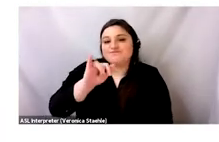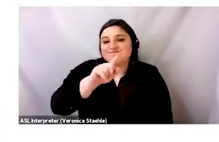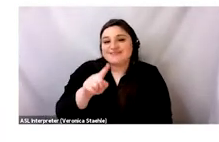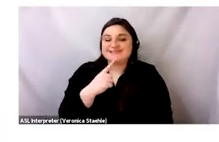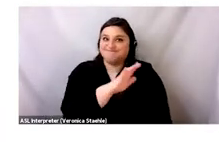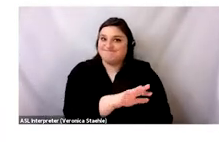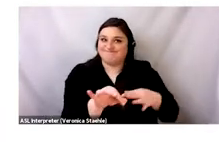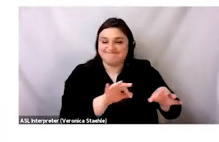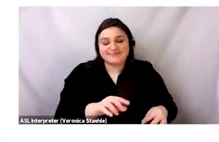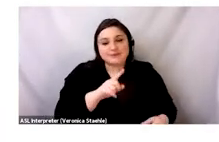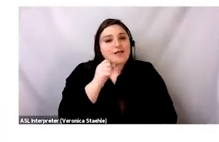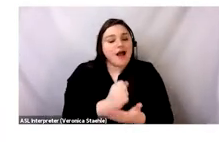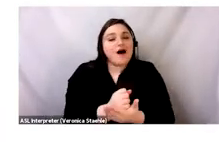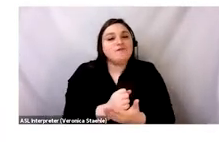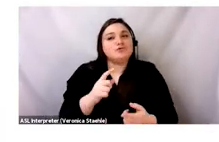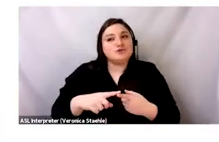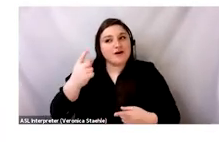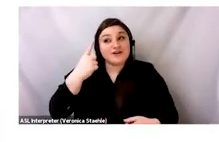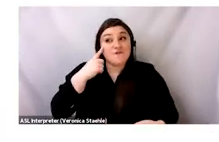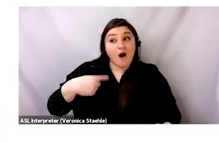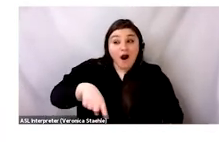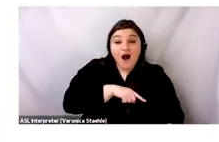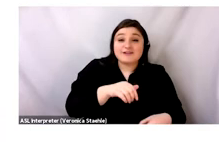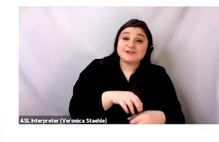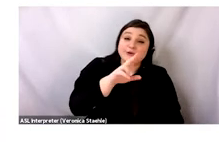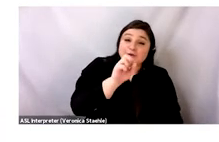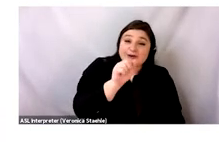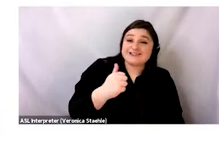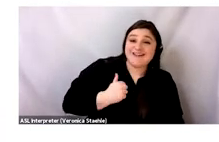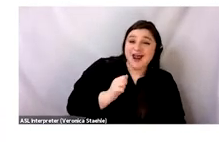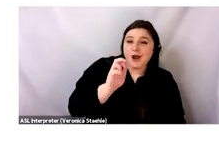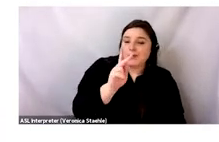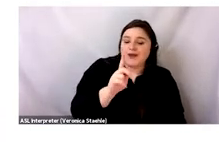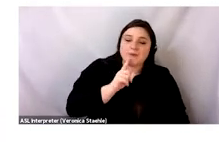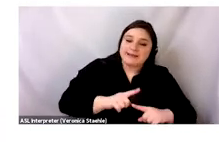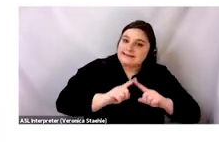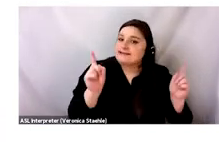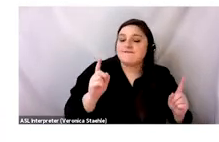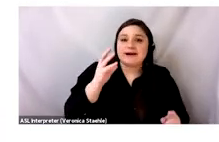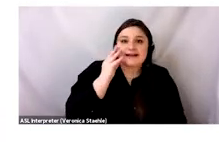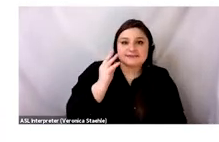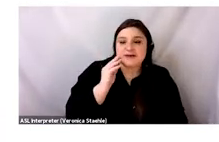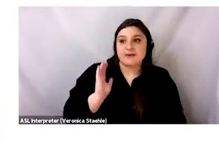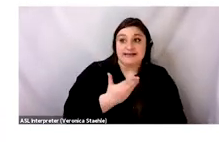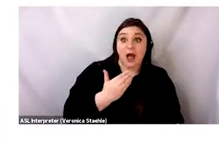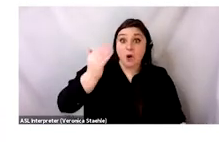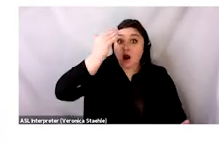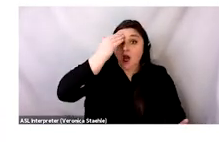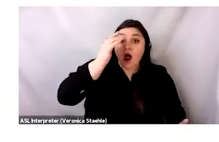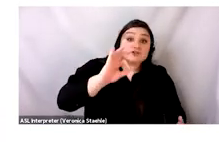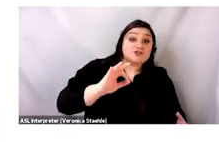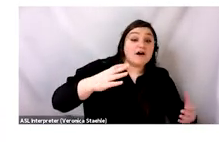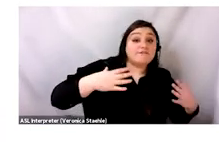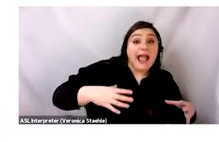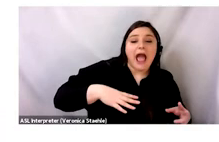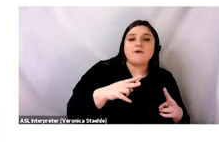not the average experience that most of us, you know, have if we're shopping in the United States or Europe. The bespoke tailoring experience is,